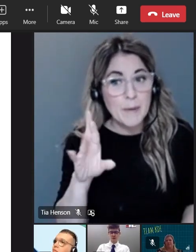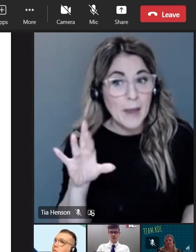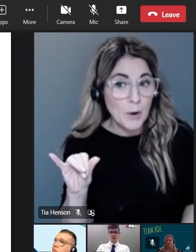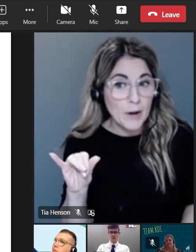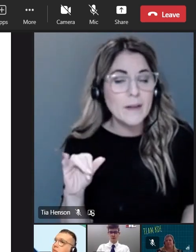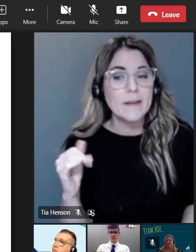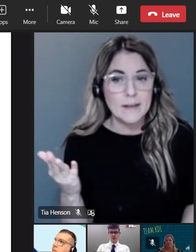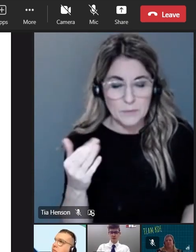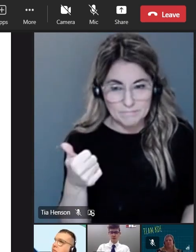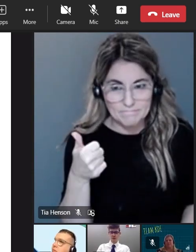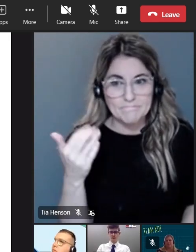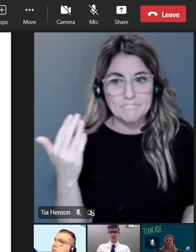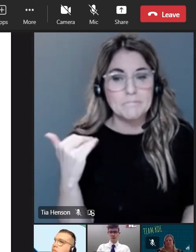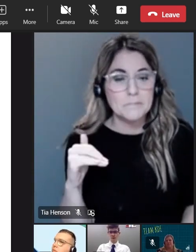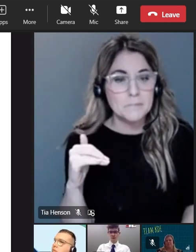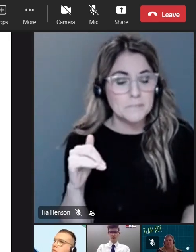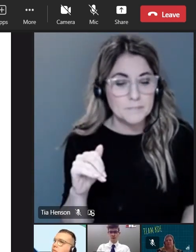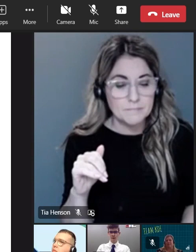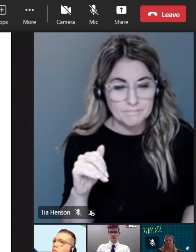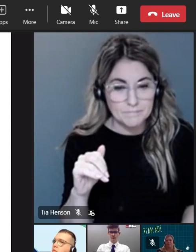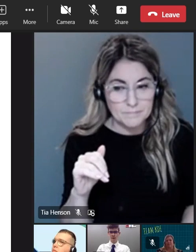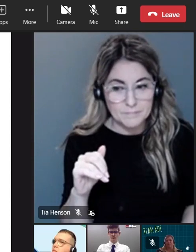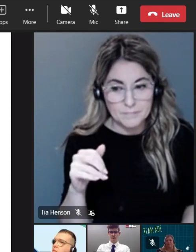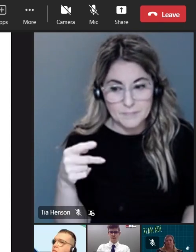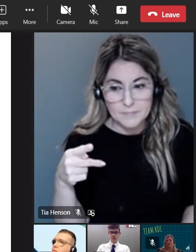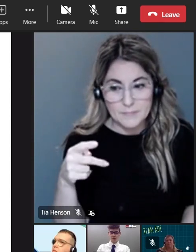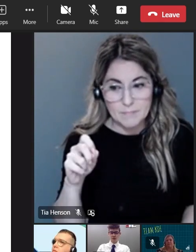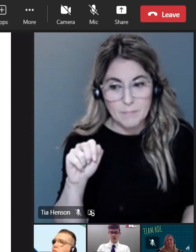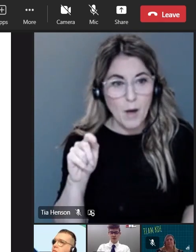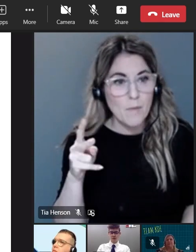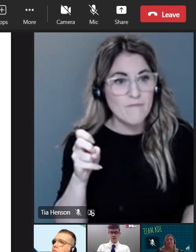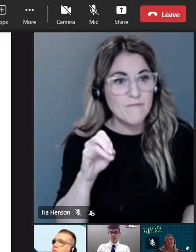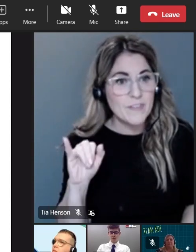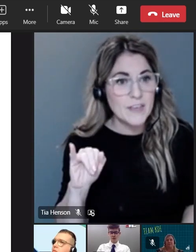Here. Panvi Rakish.